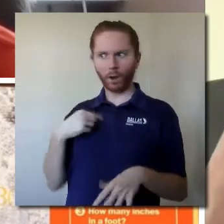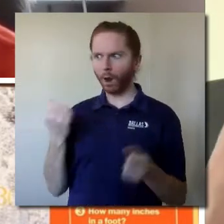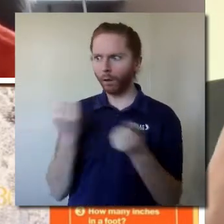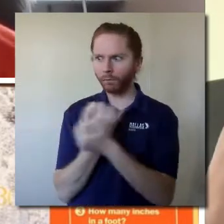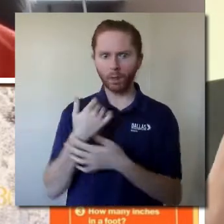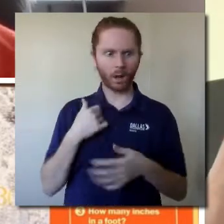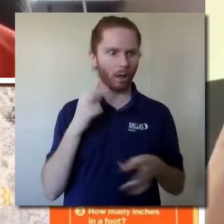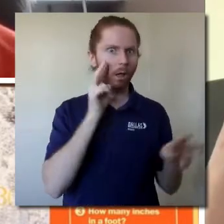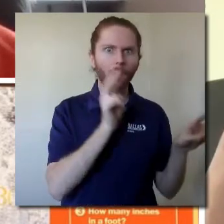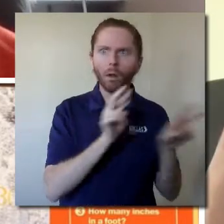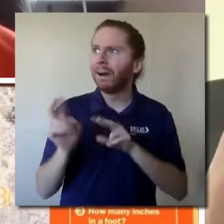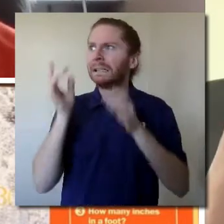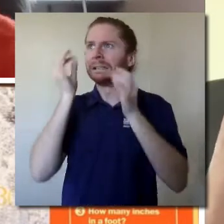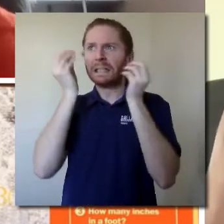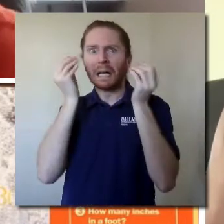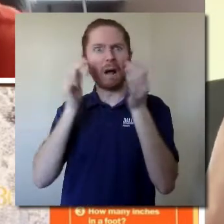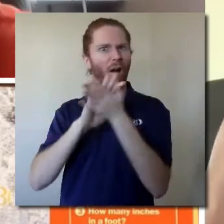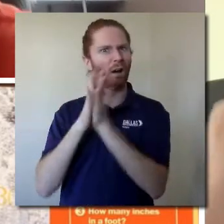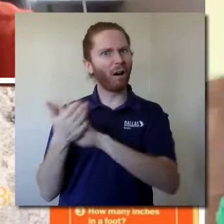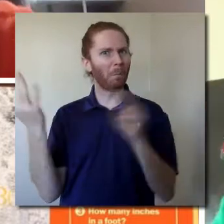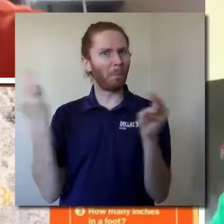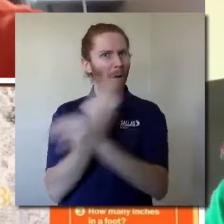has become a math problem.